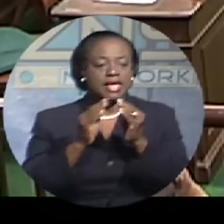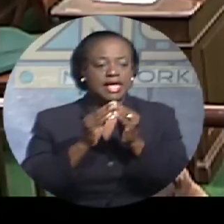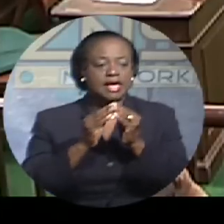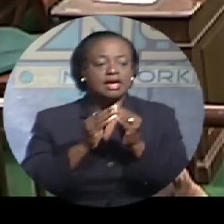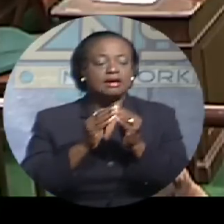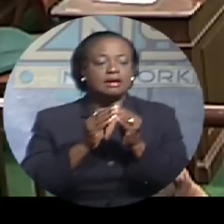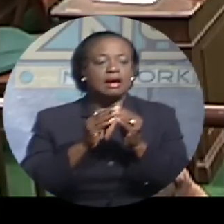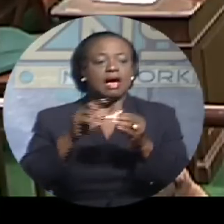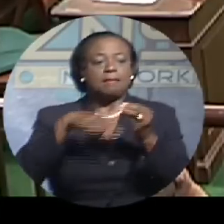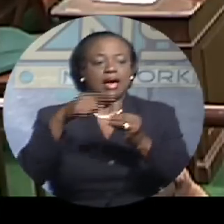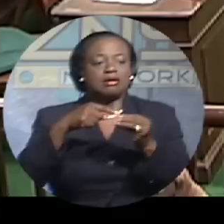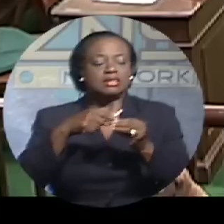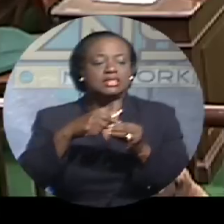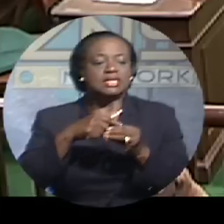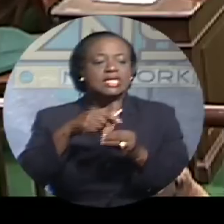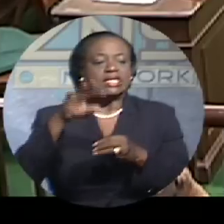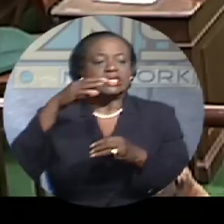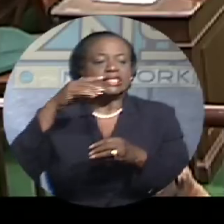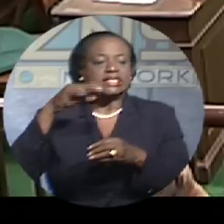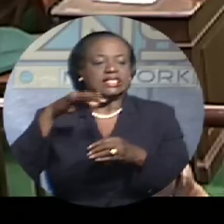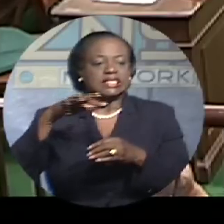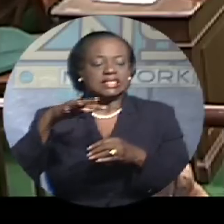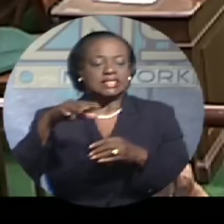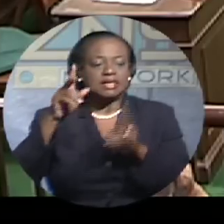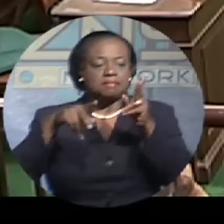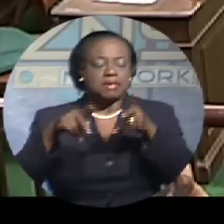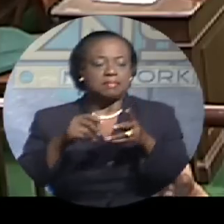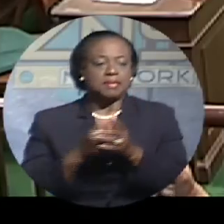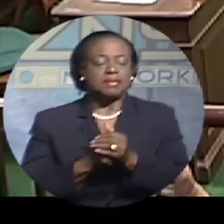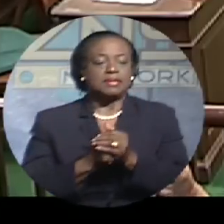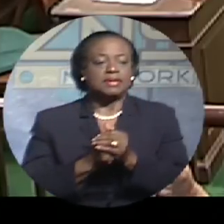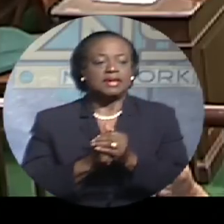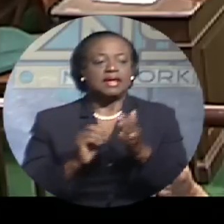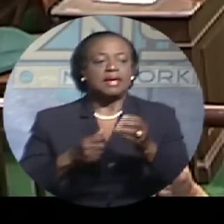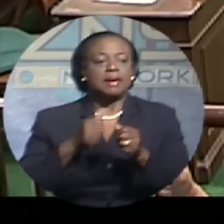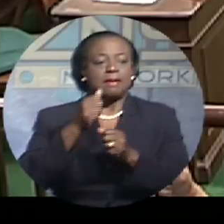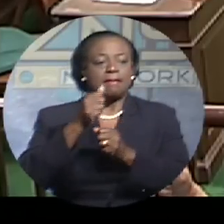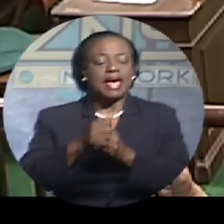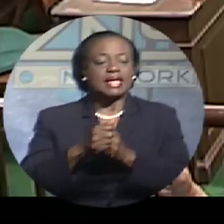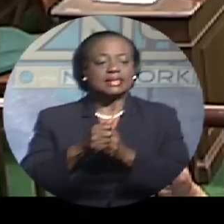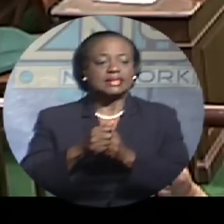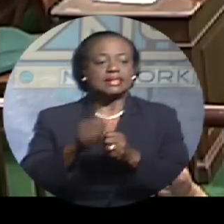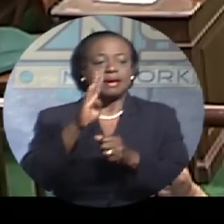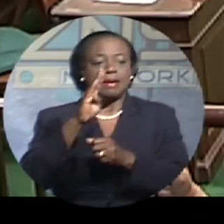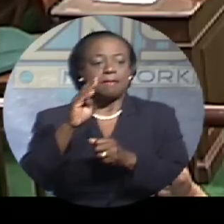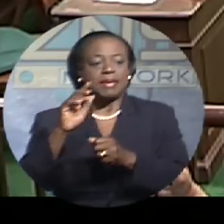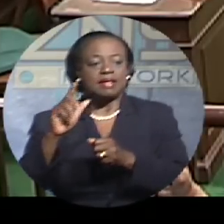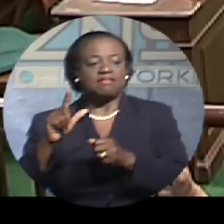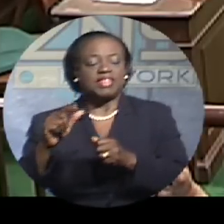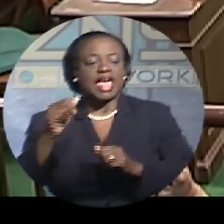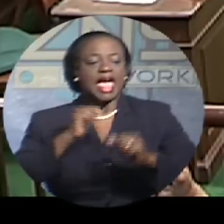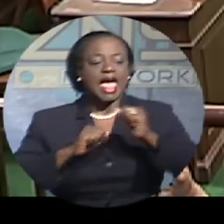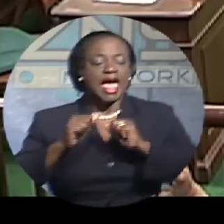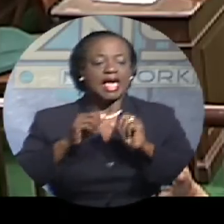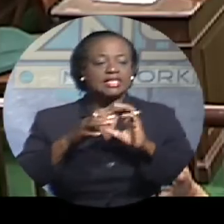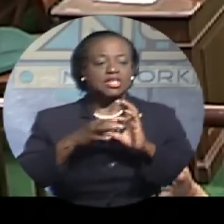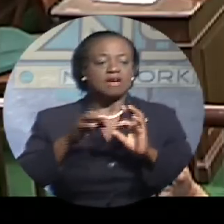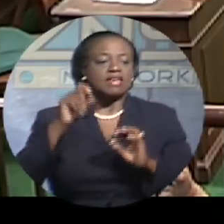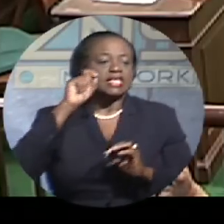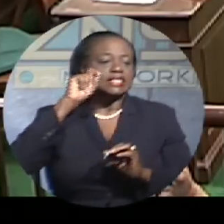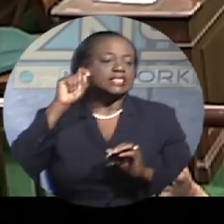1991, the Bahamas also passed a bill that decriminalizes the Act of Sexual Orientation. Shanique Miller,